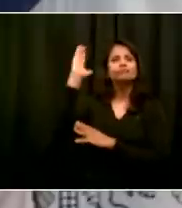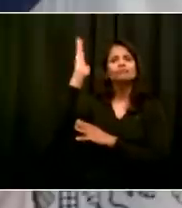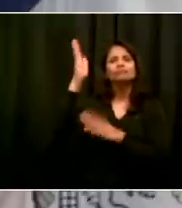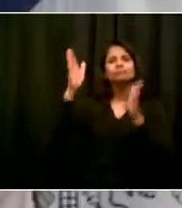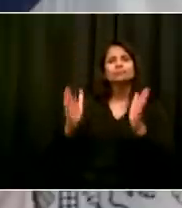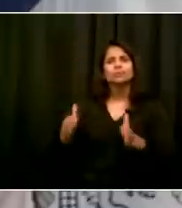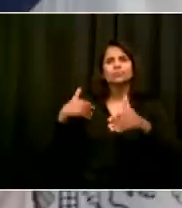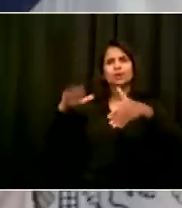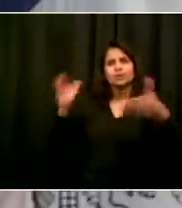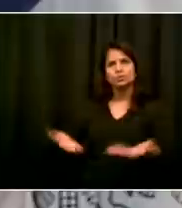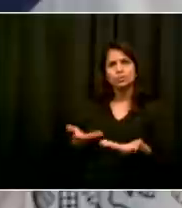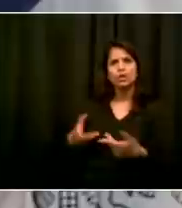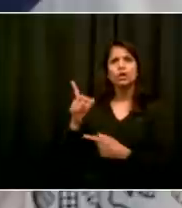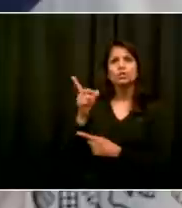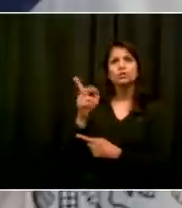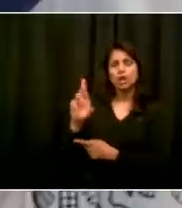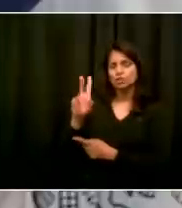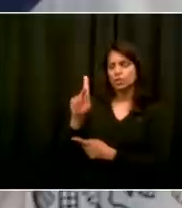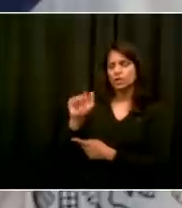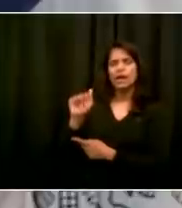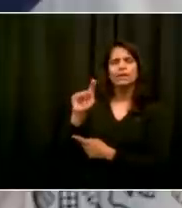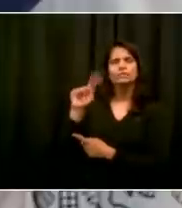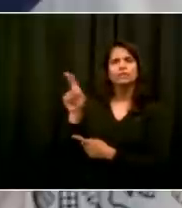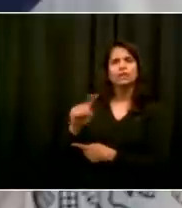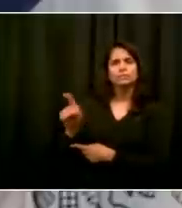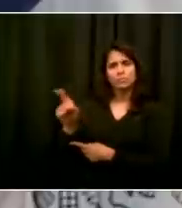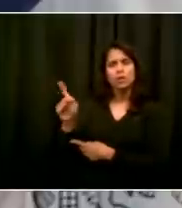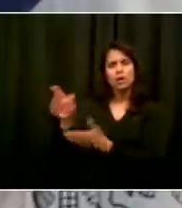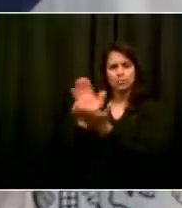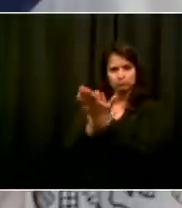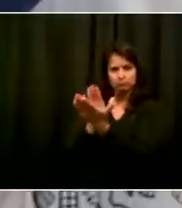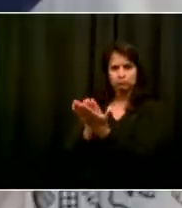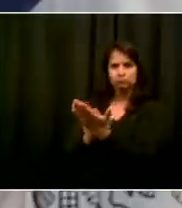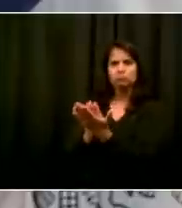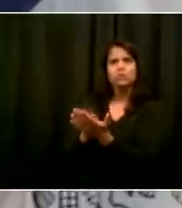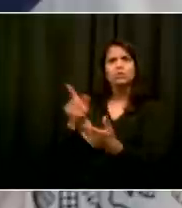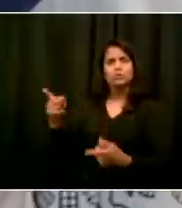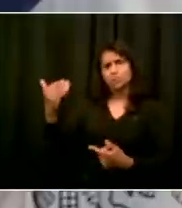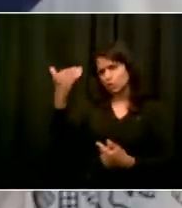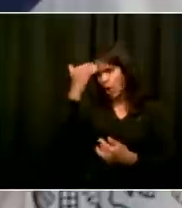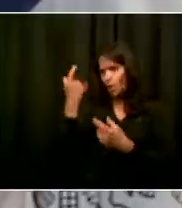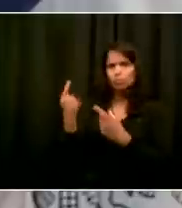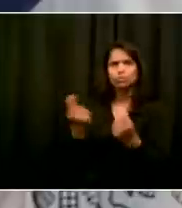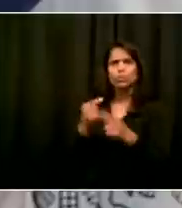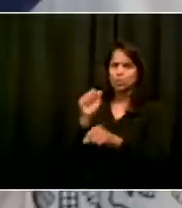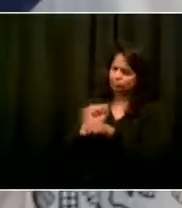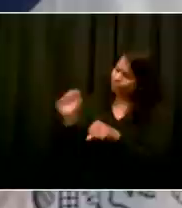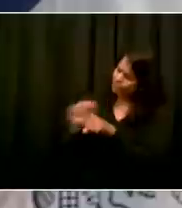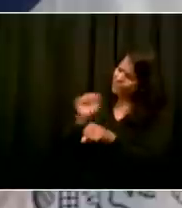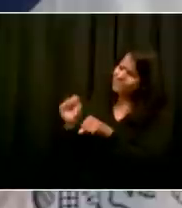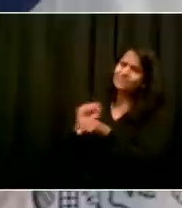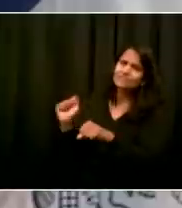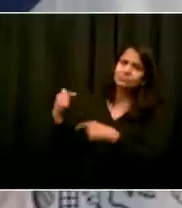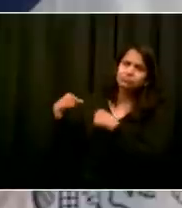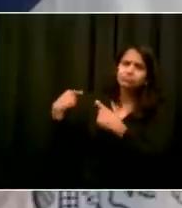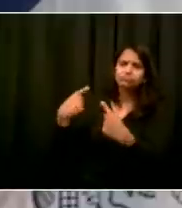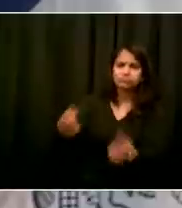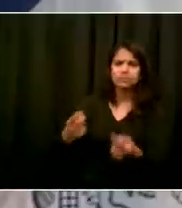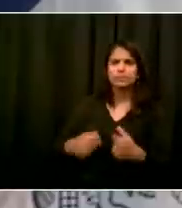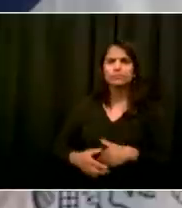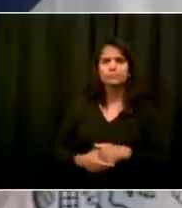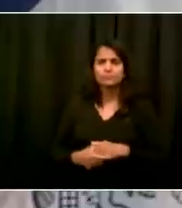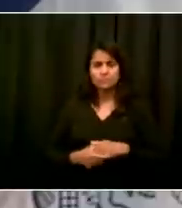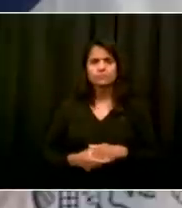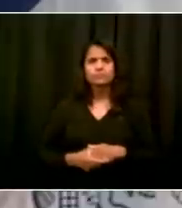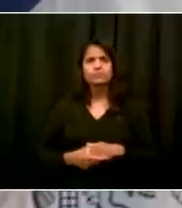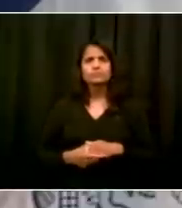have to tell you, there's a lot of concern. There's a lot of need. But on many, many conversations I've had with community leaders, they take time to say